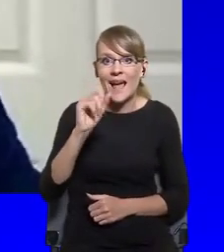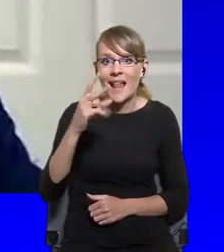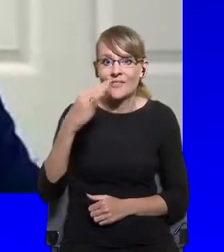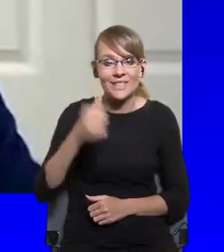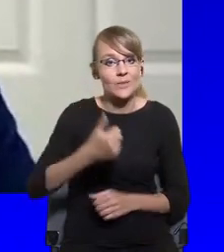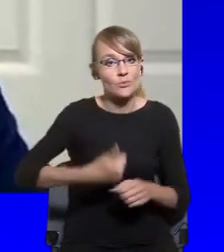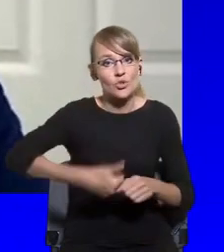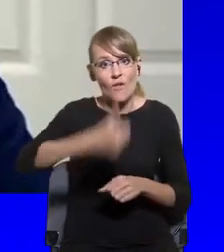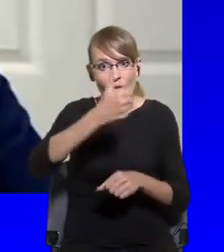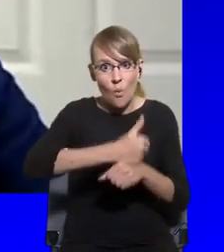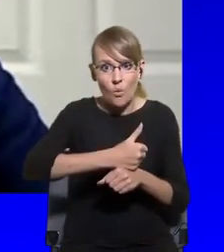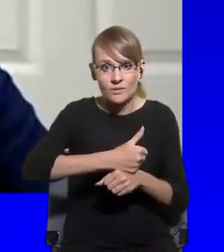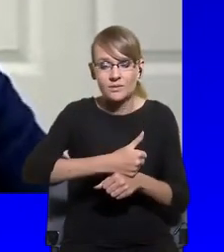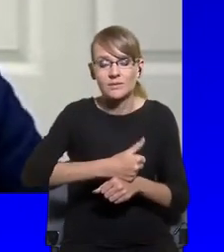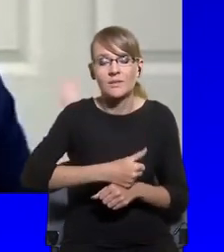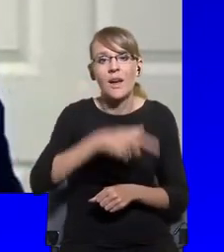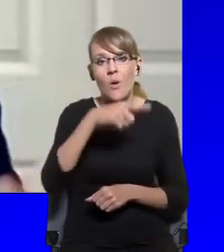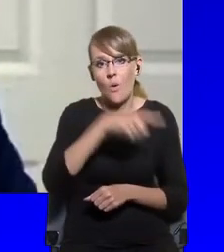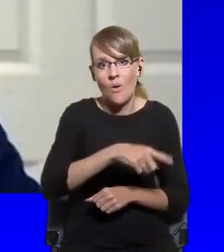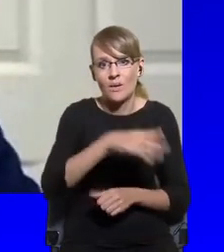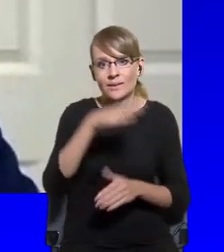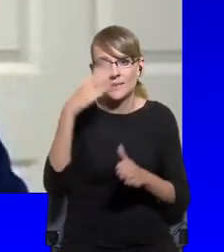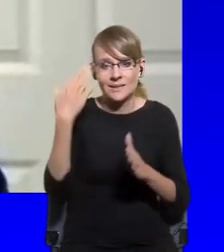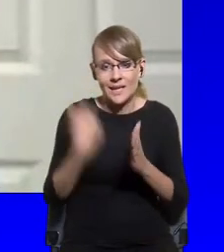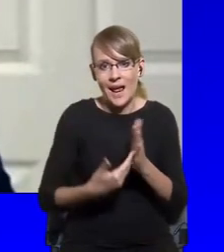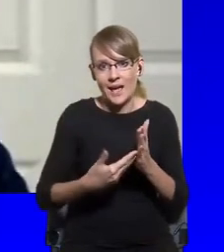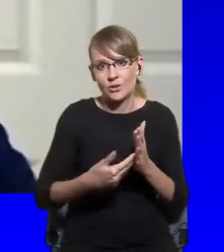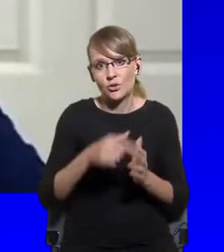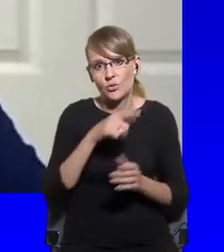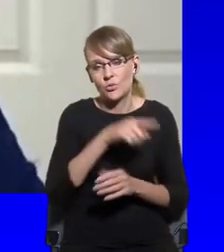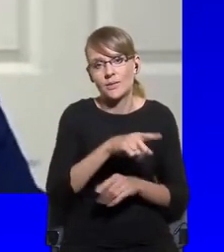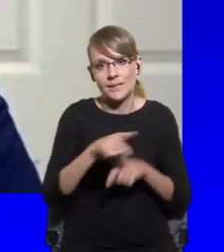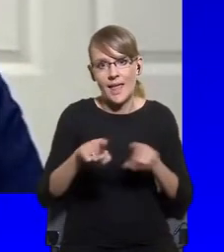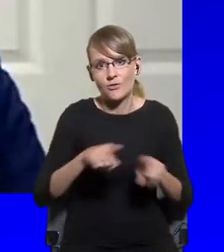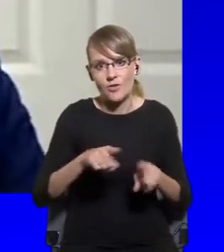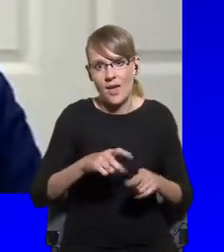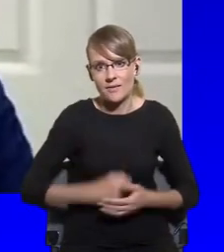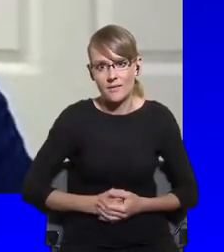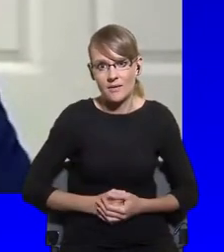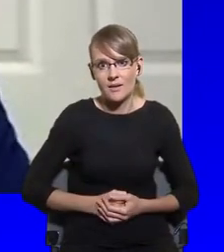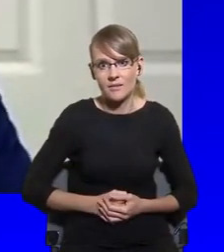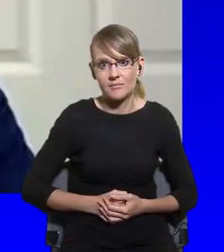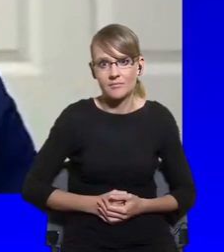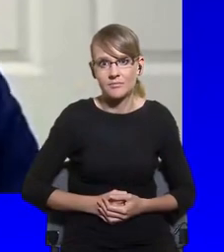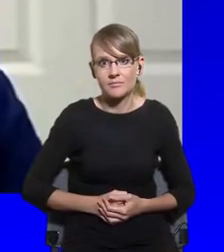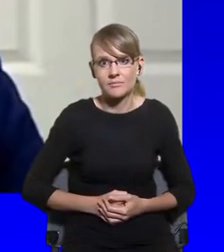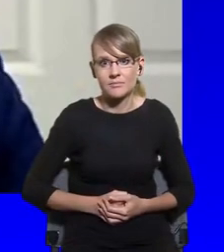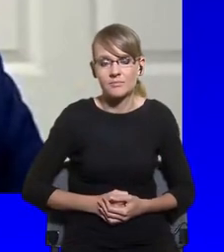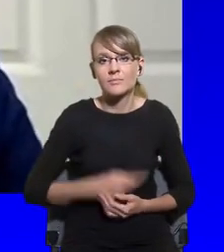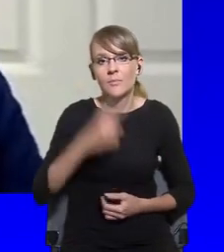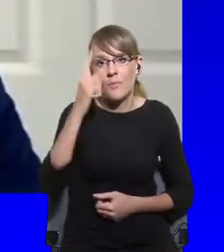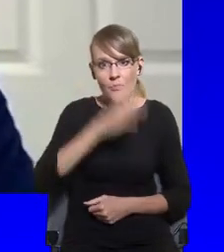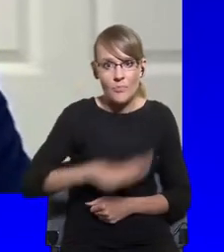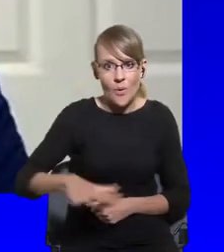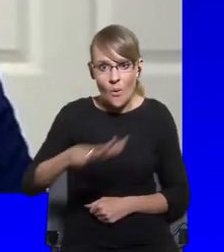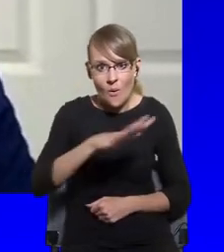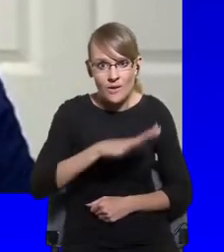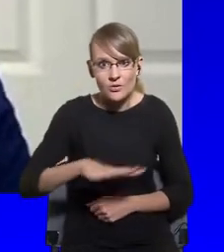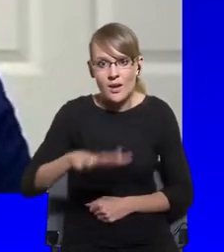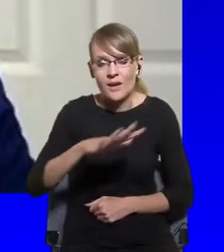lot of significant public appeal, public opinion support.